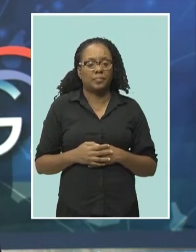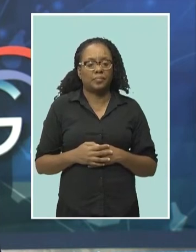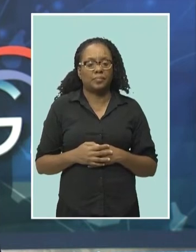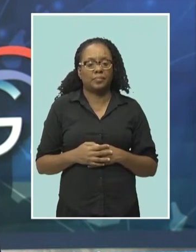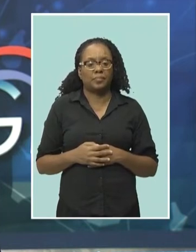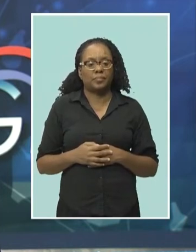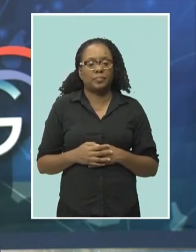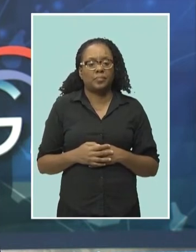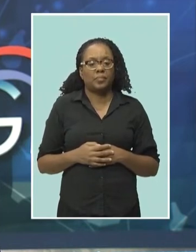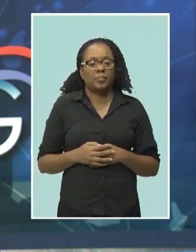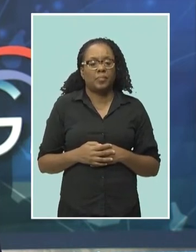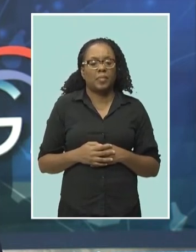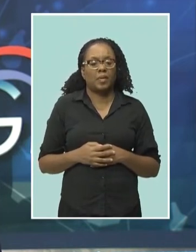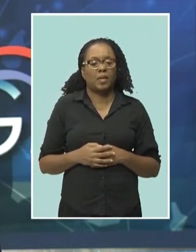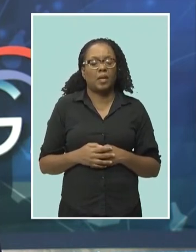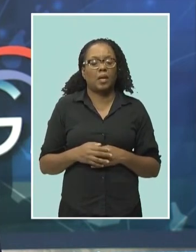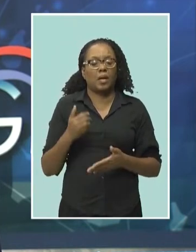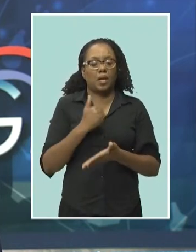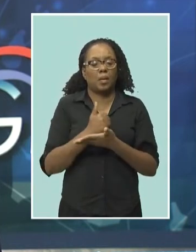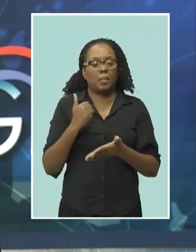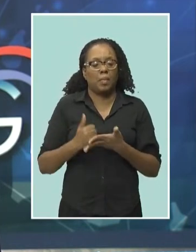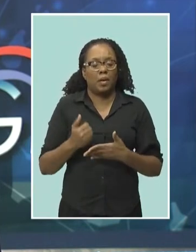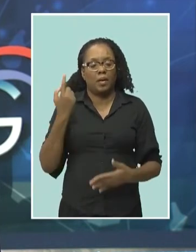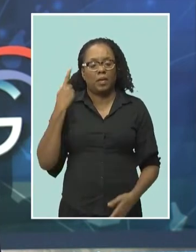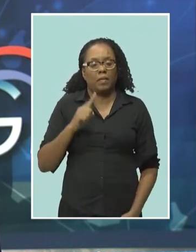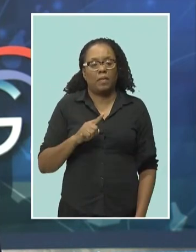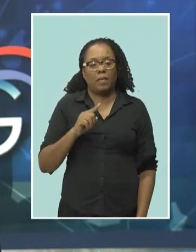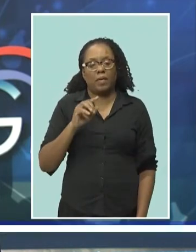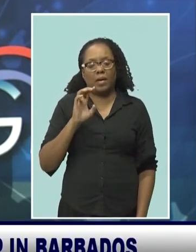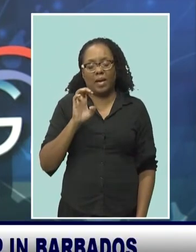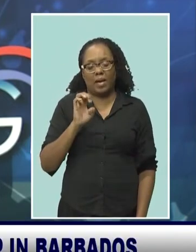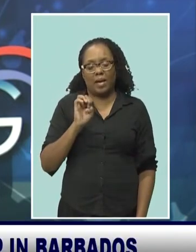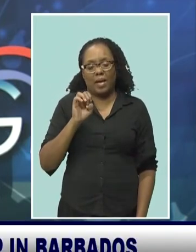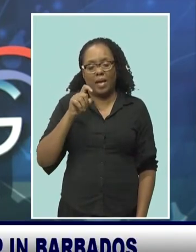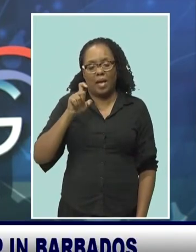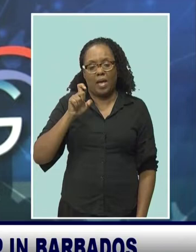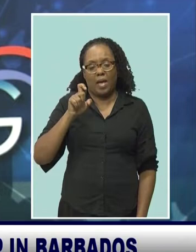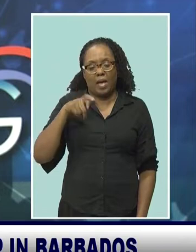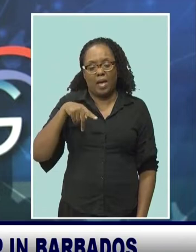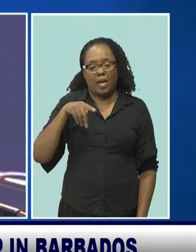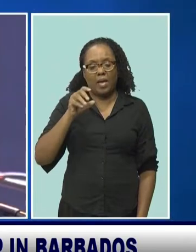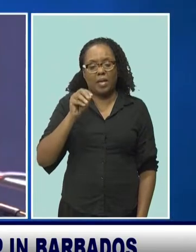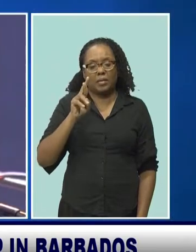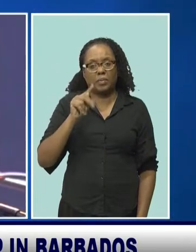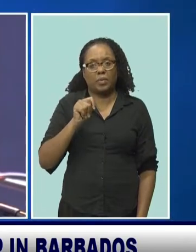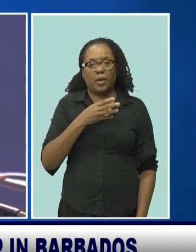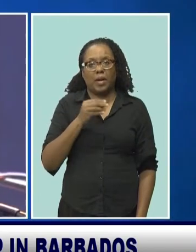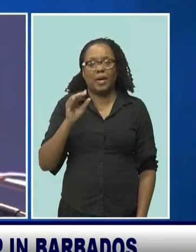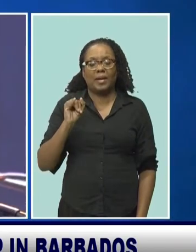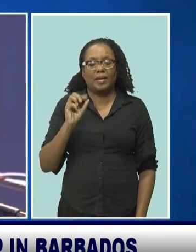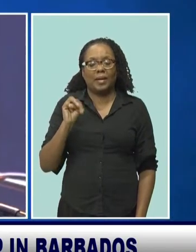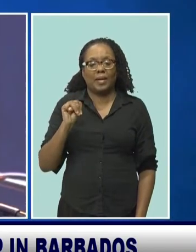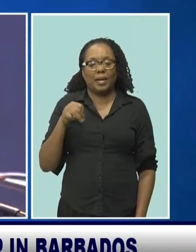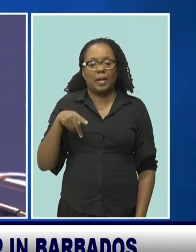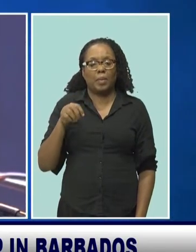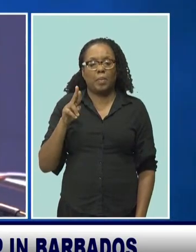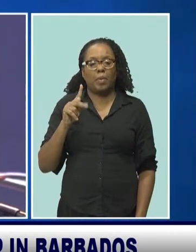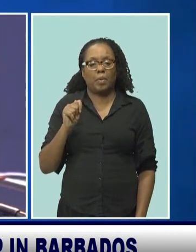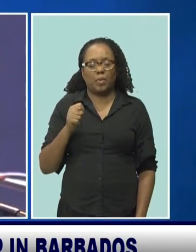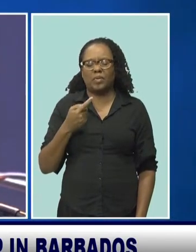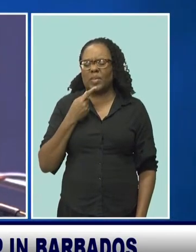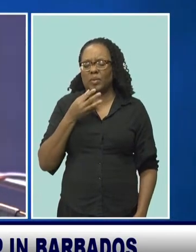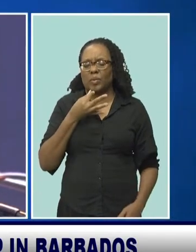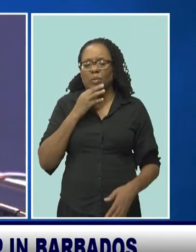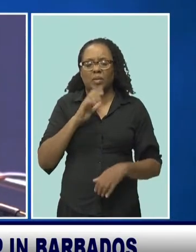An export-import bank will soon be set up in Barbados. That's according to Minister of Industry, Innovation, Science and Technology, Davidson